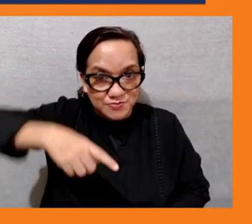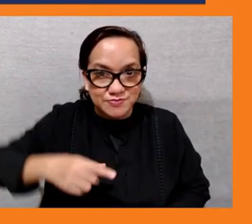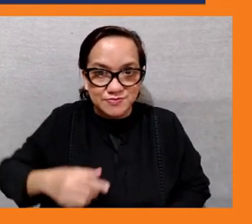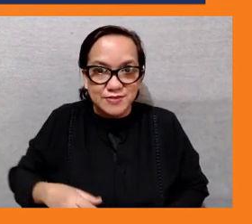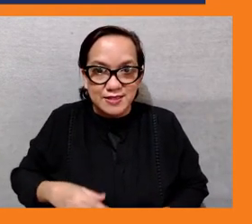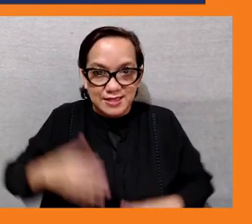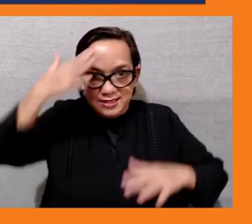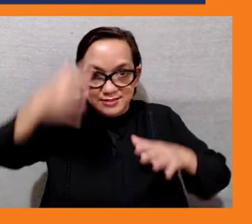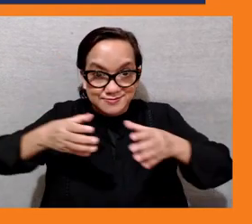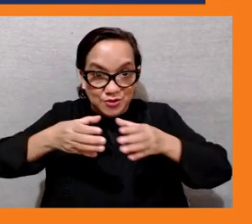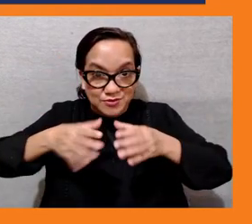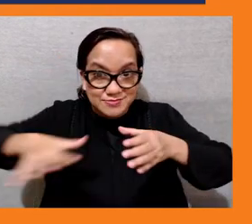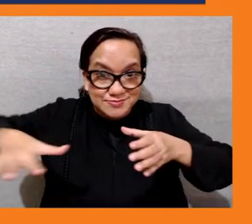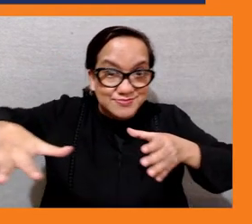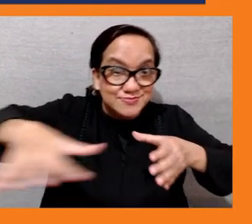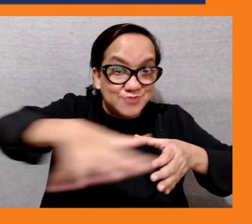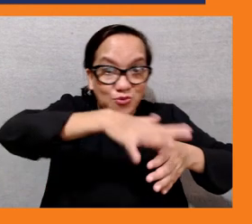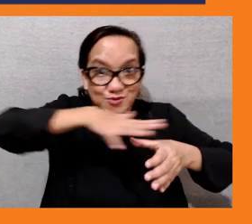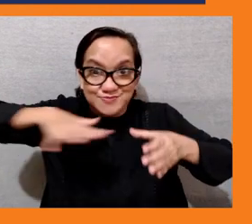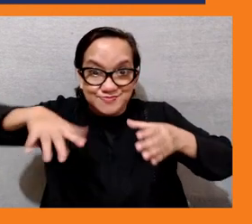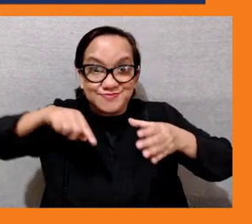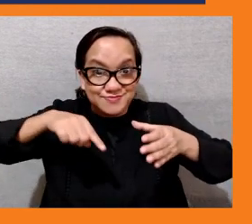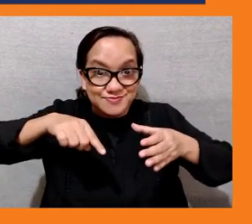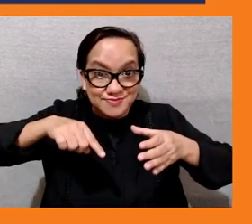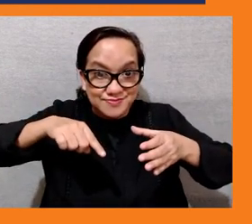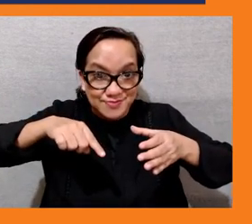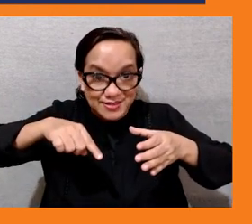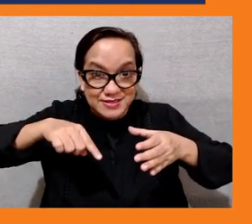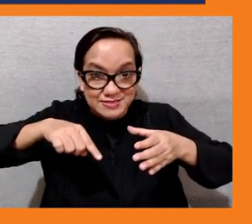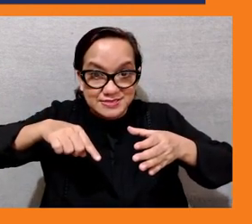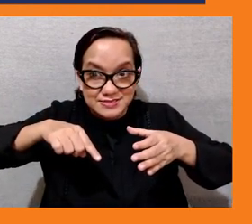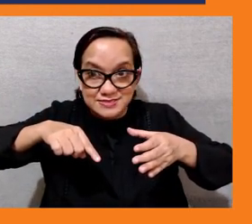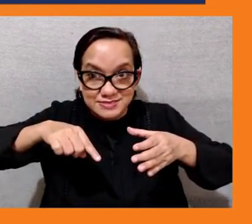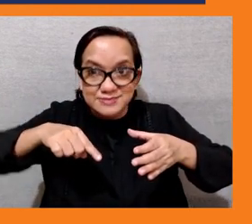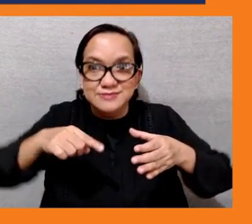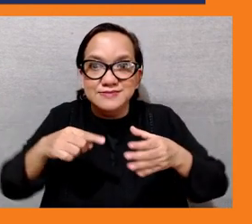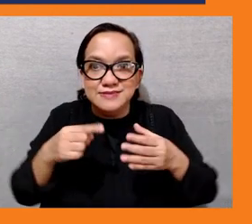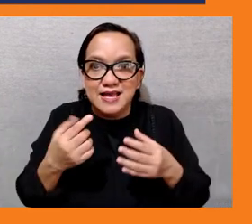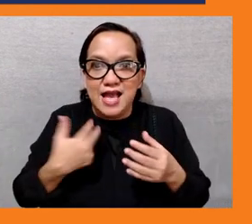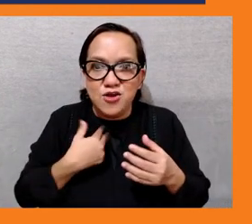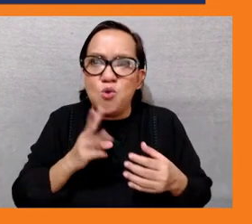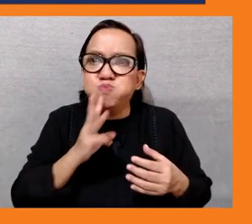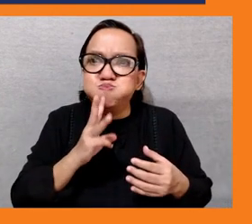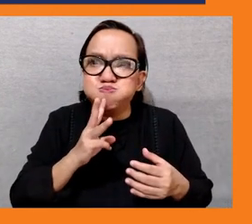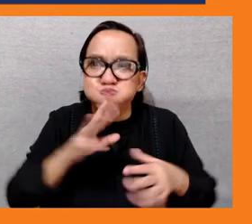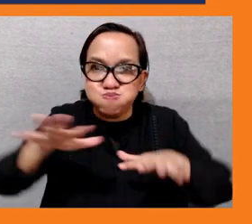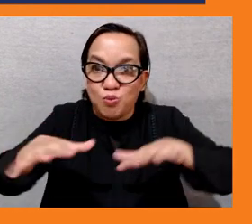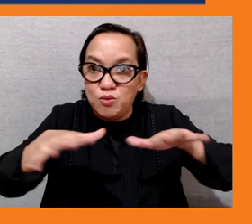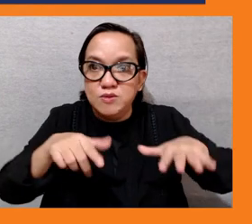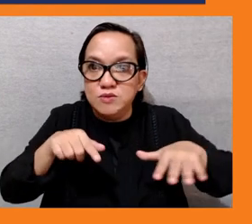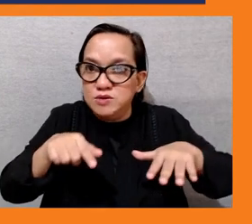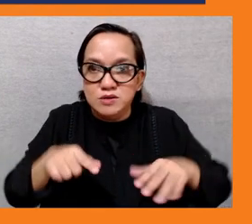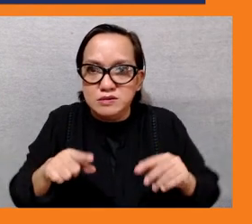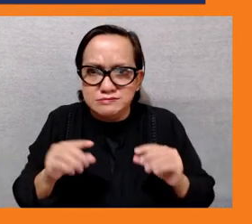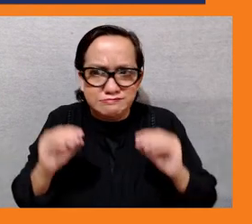outside of the capital and especially those who are living in the outer islands they don't have that much access to information and